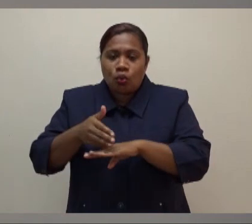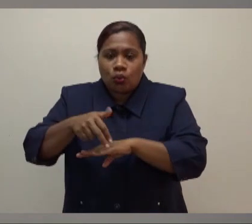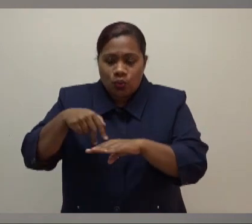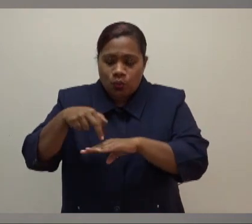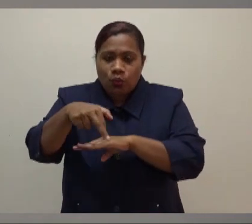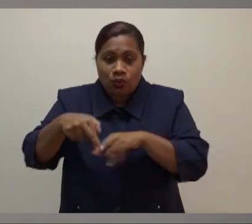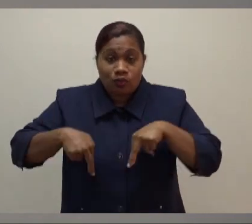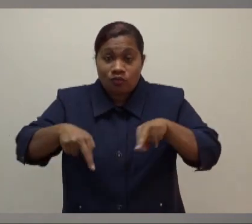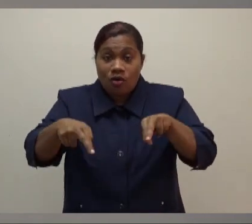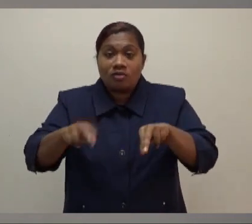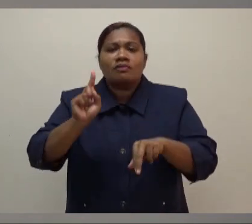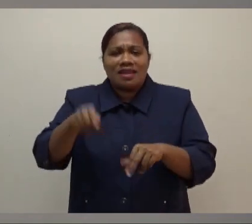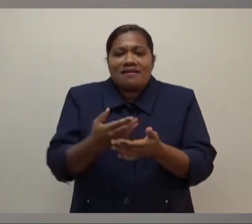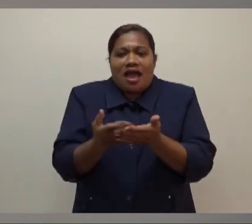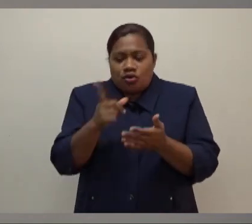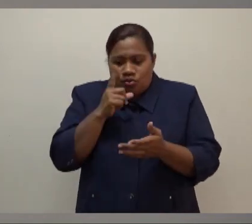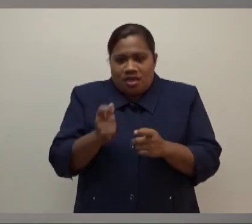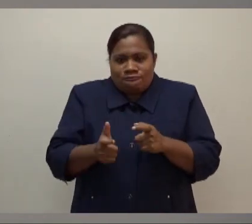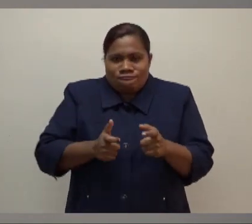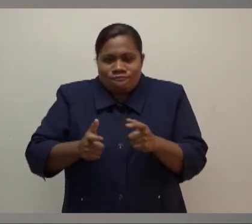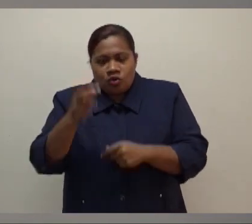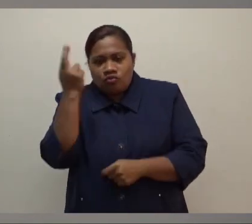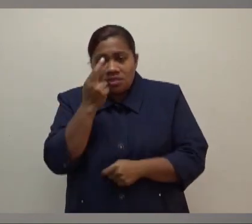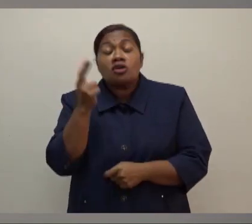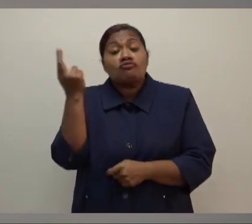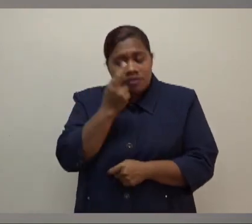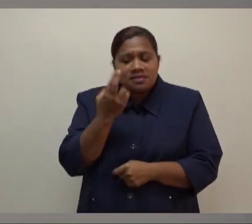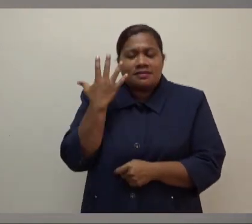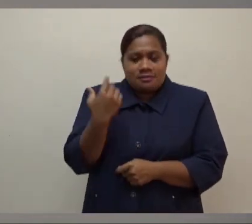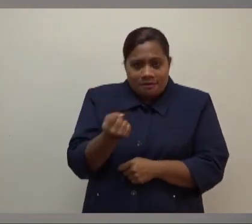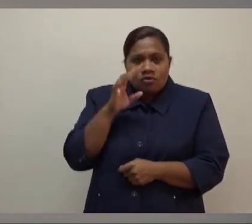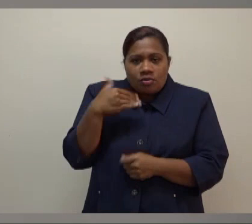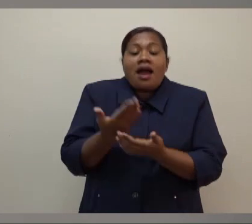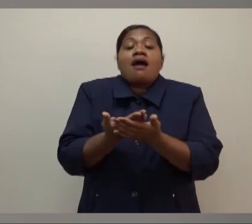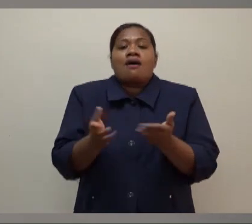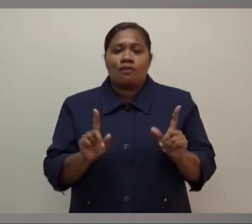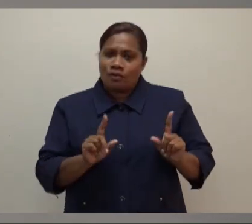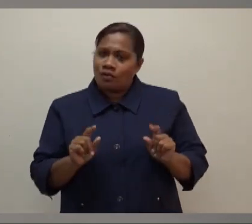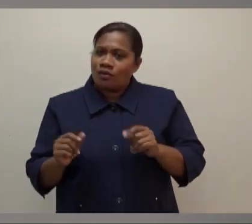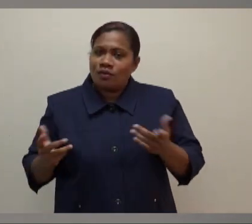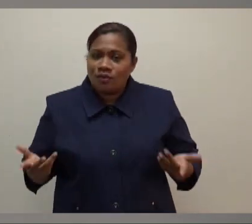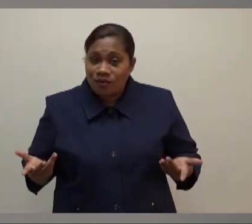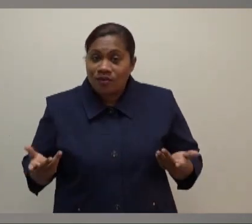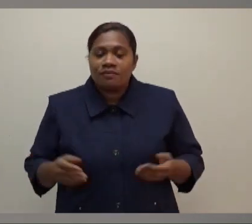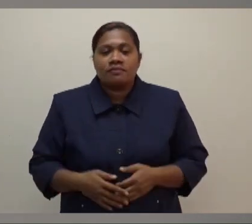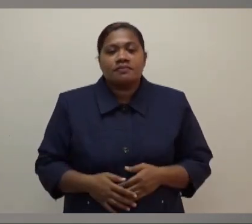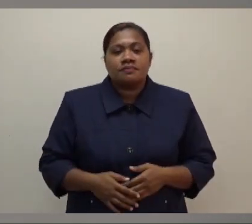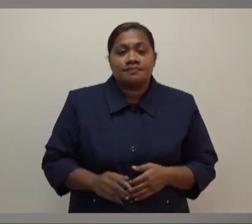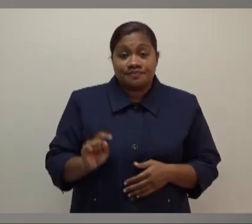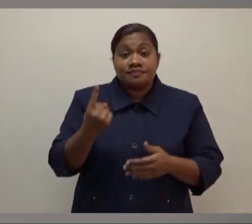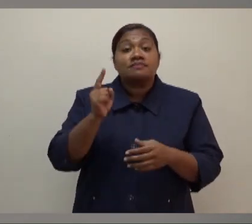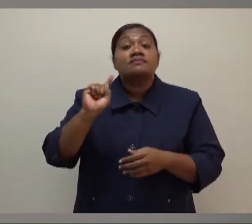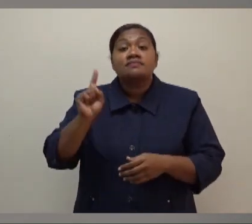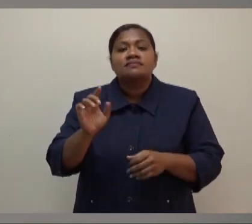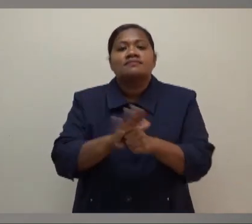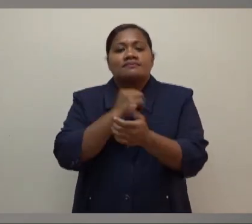mitigating those risks. Risk will be there. So, how do we do that? Our first shield was making sure that